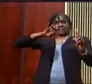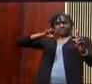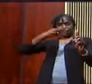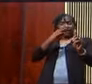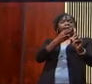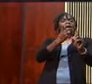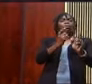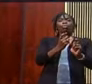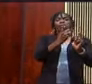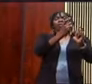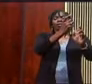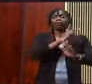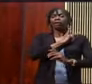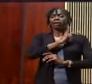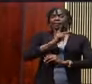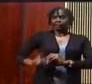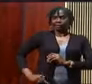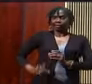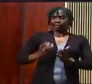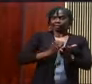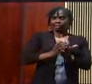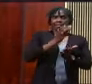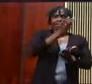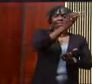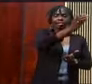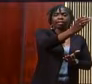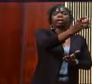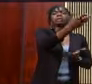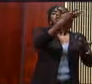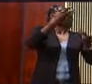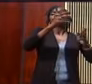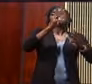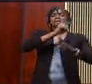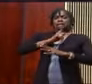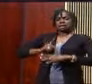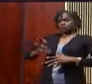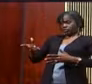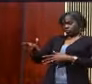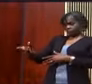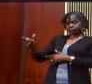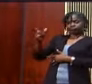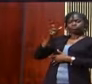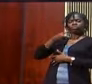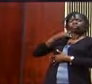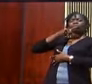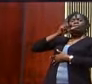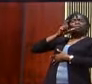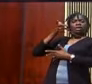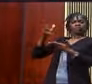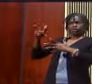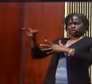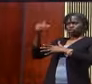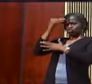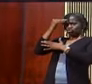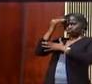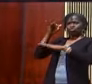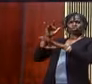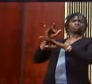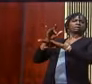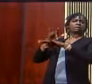handed the cup to the king, the king knew that Nehemiah had already tested it. And the